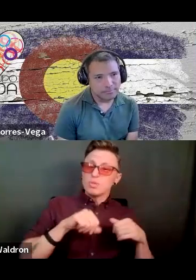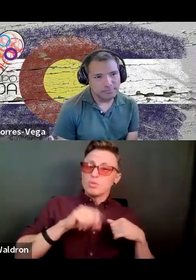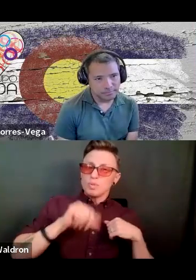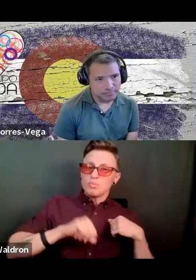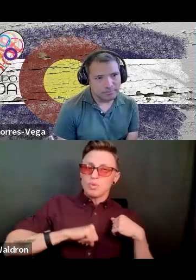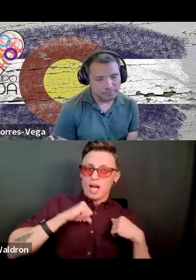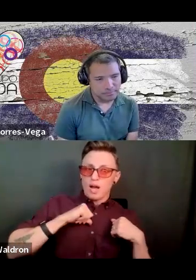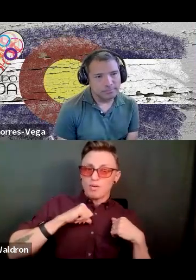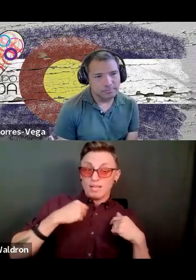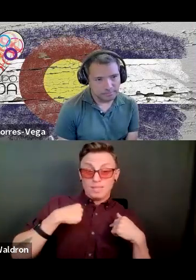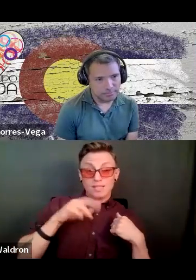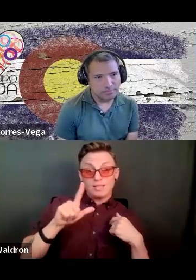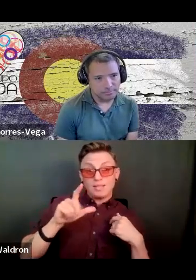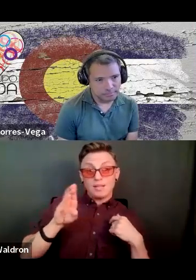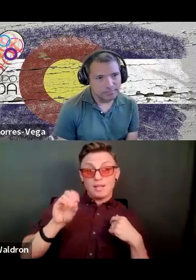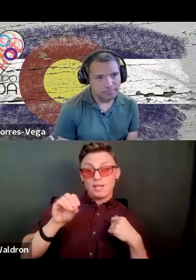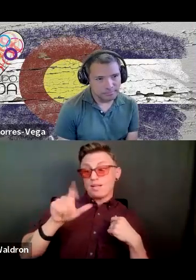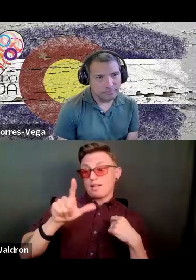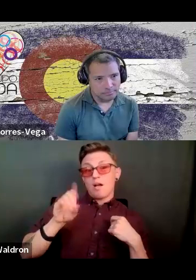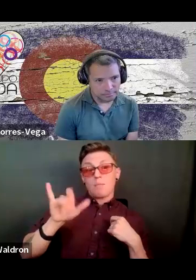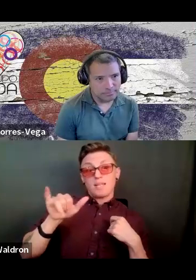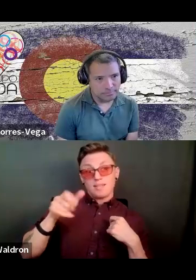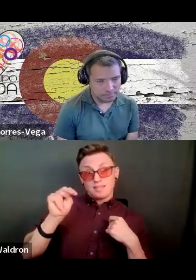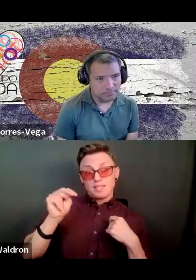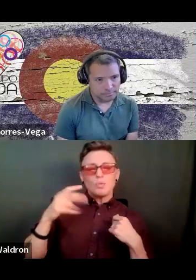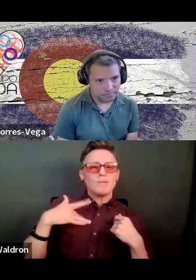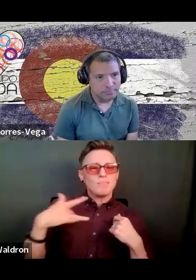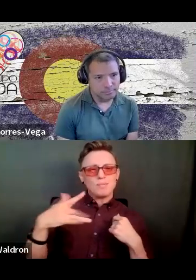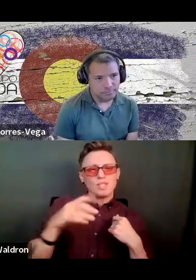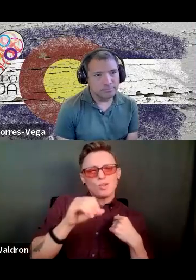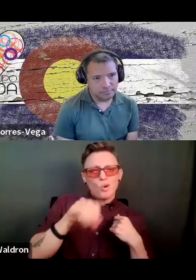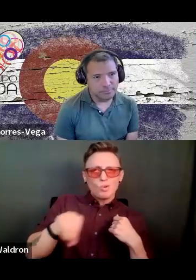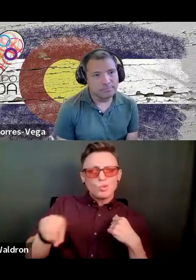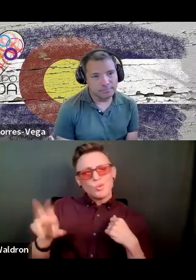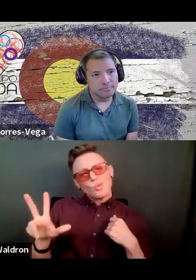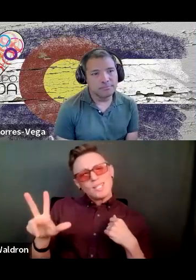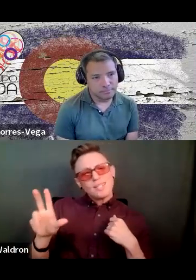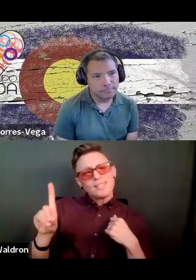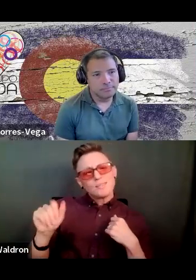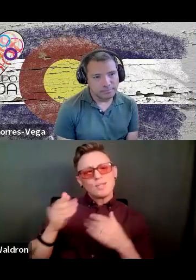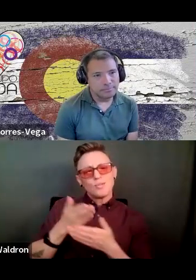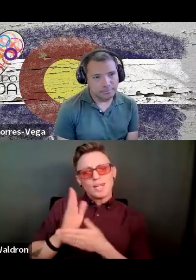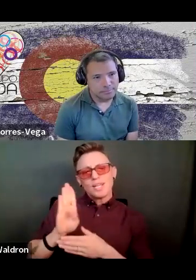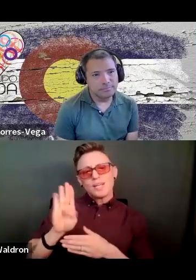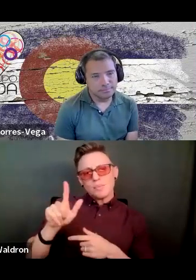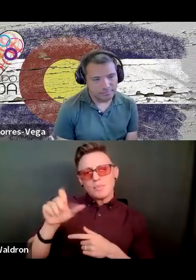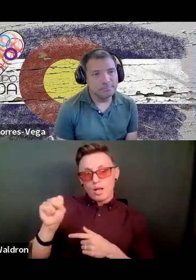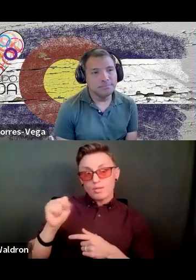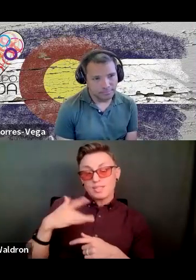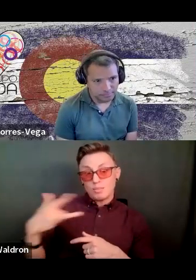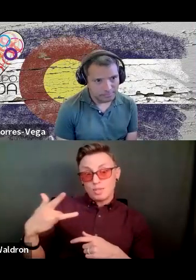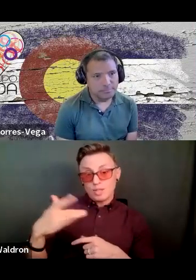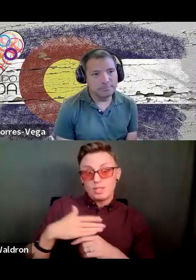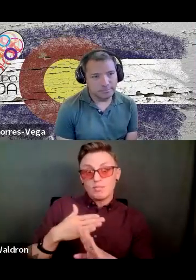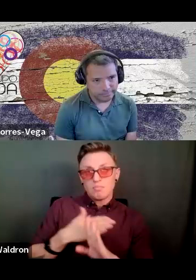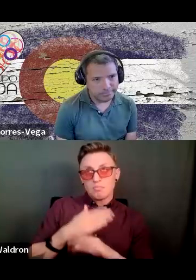as a lobbyist on any given year, we're only running zero to three disability rights bills. When I was a lobbyist 2015 to before I got